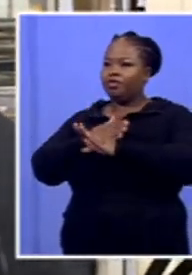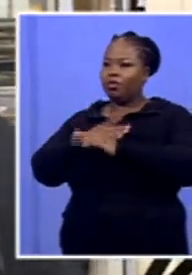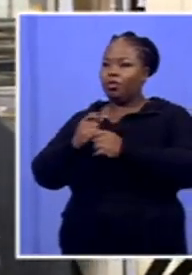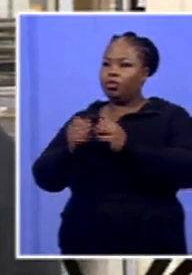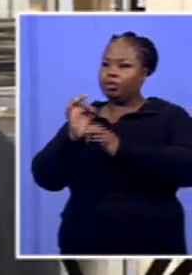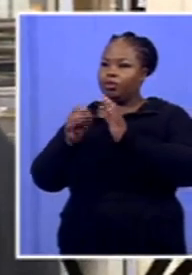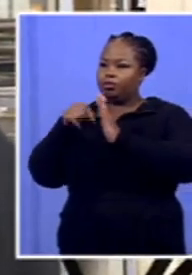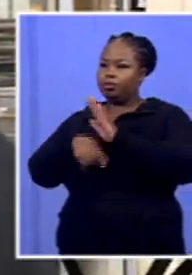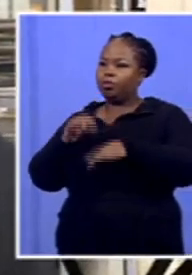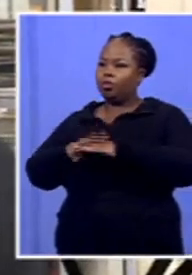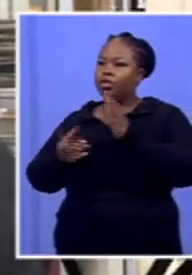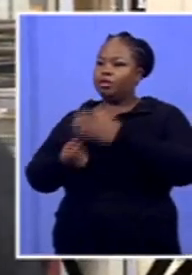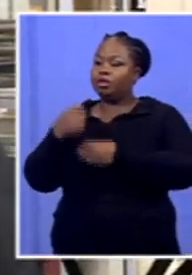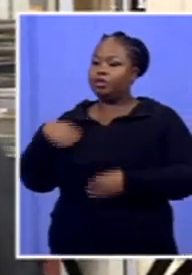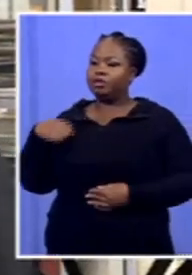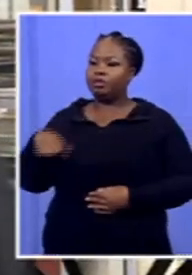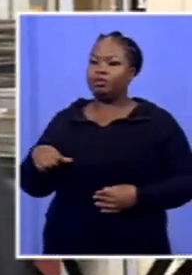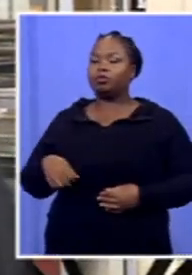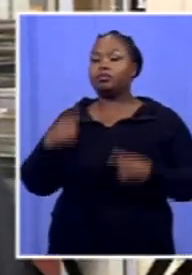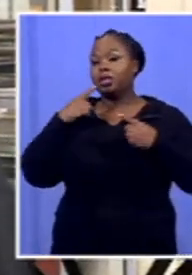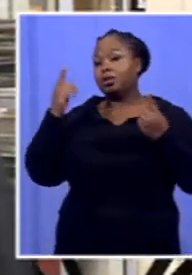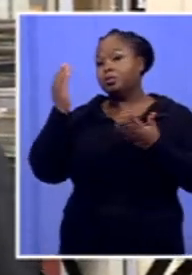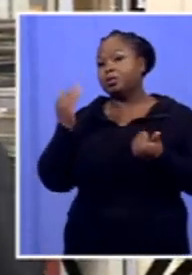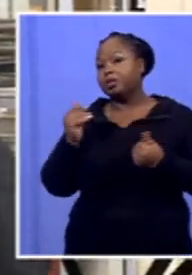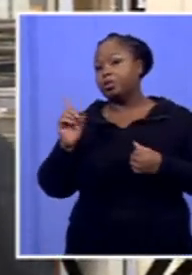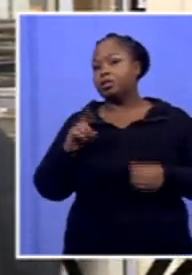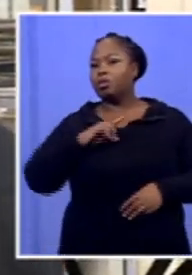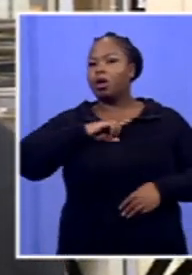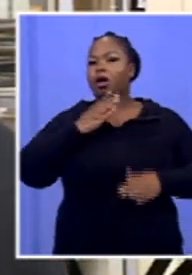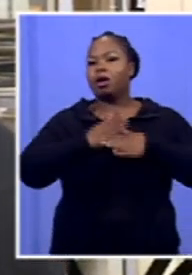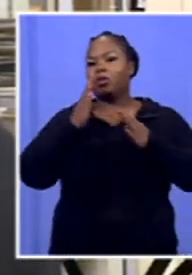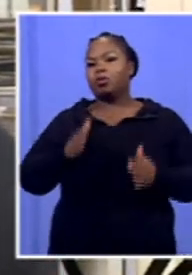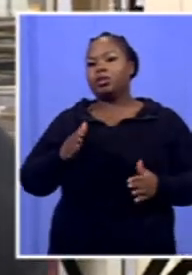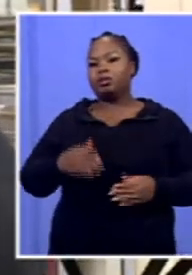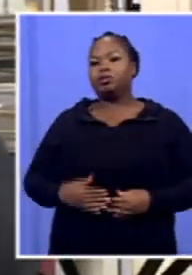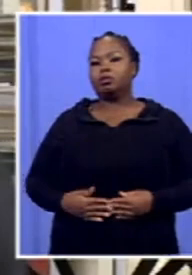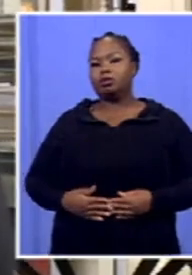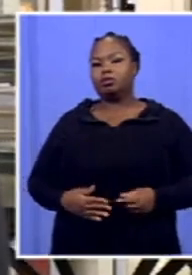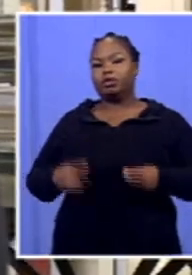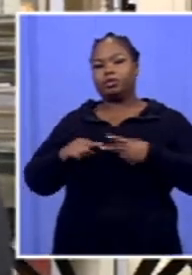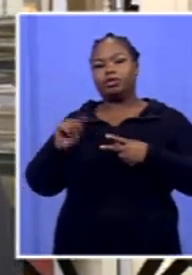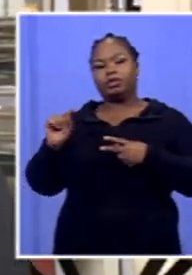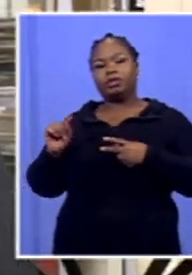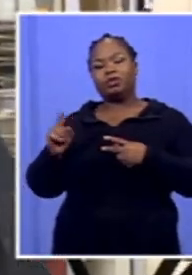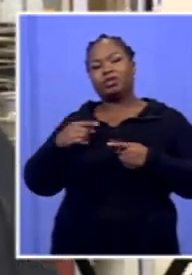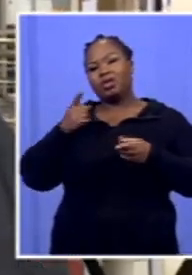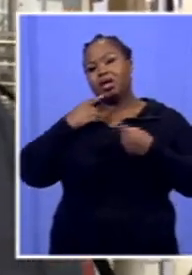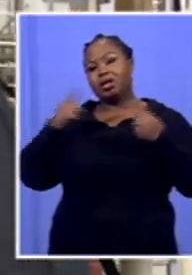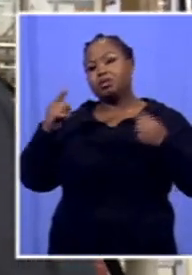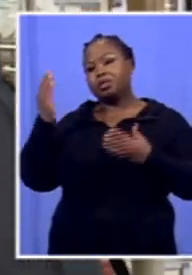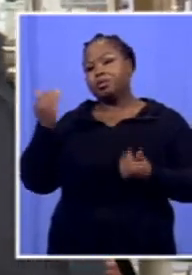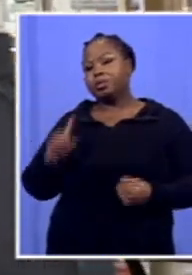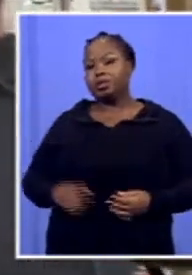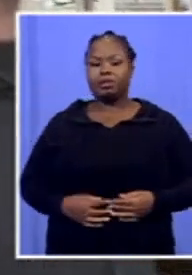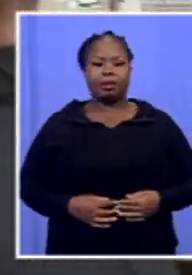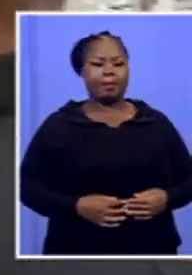happened there at the municipality. What were you expected to announce today? Because the workers have been expecting some announcement from you. Thank you very much,